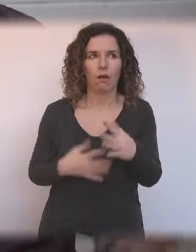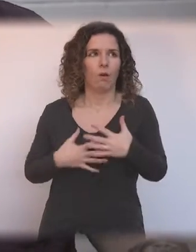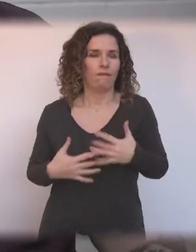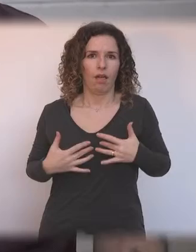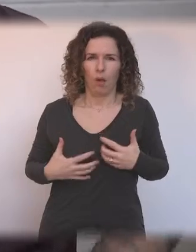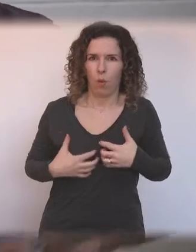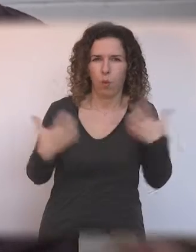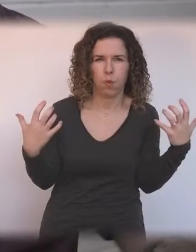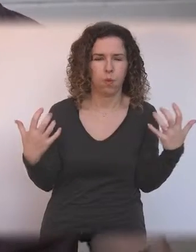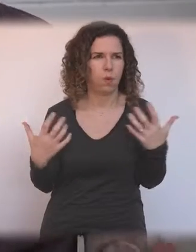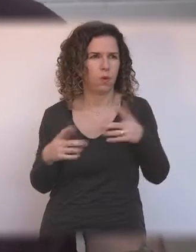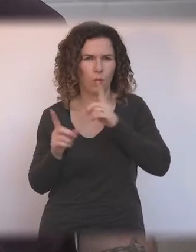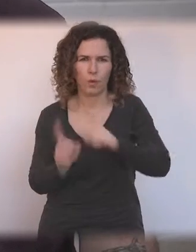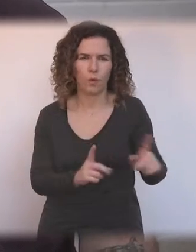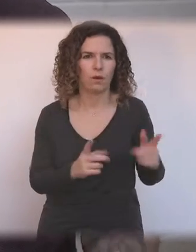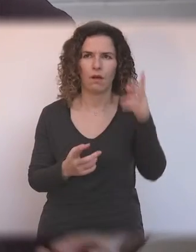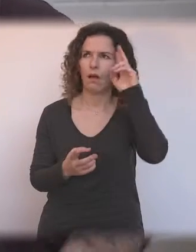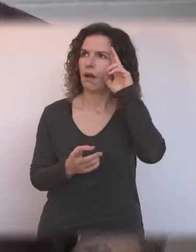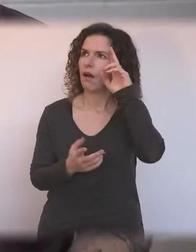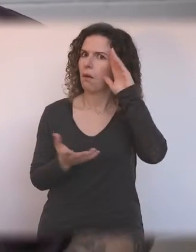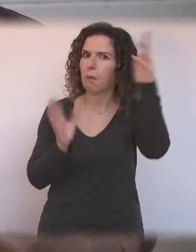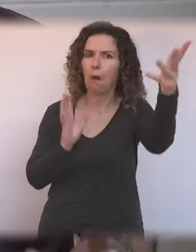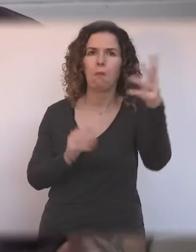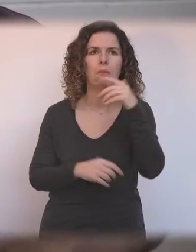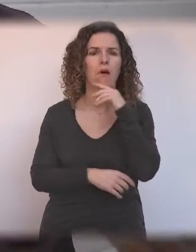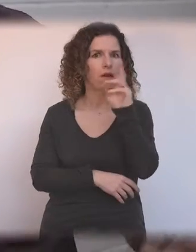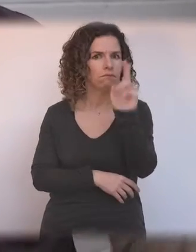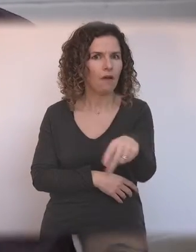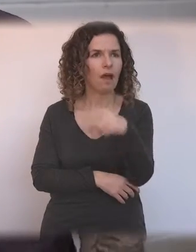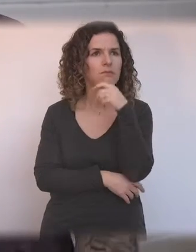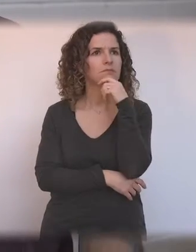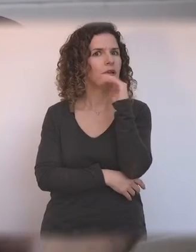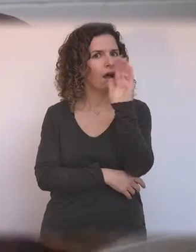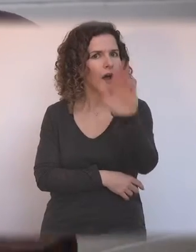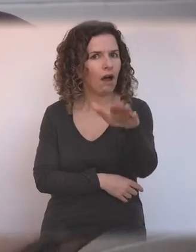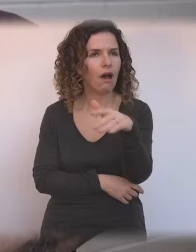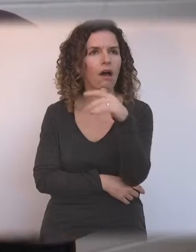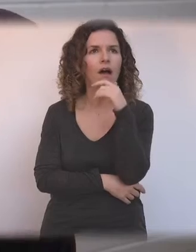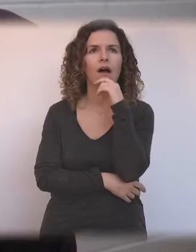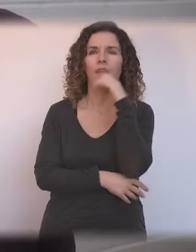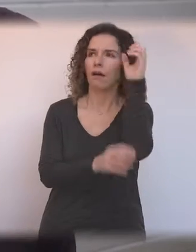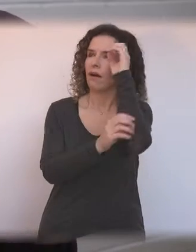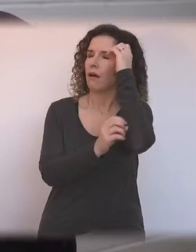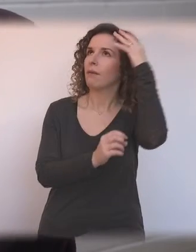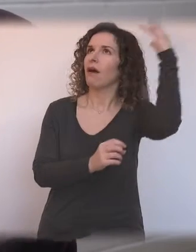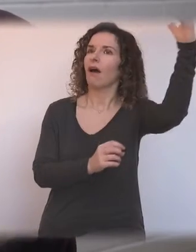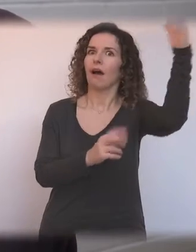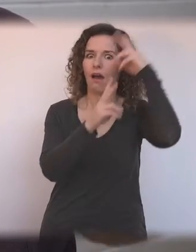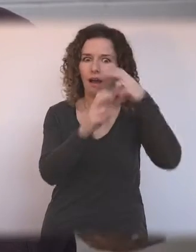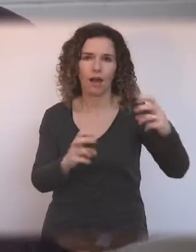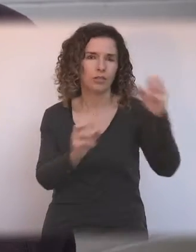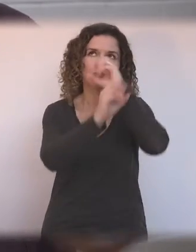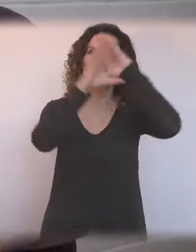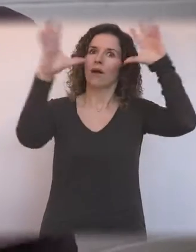you know, love and rage. Just make you think a bit differently, look a bit differently, ask a question, imagine, explore, dream,